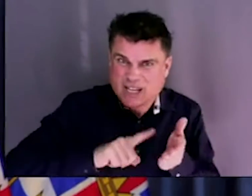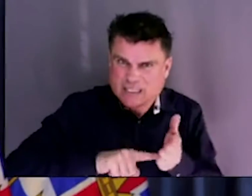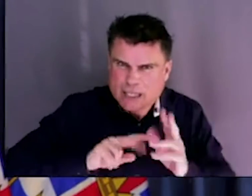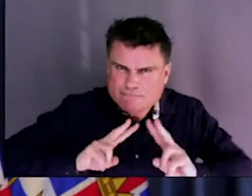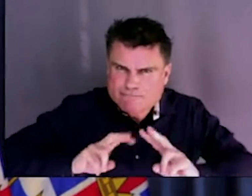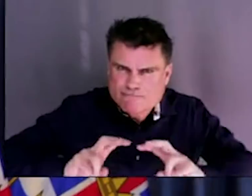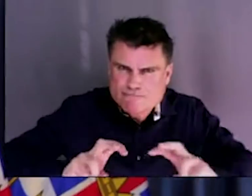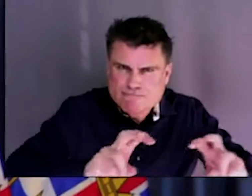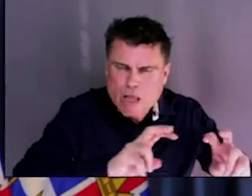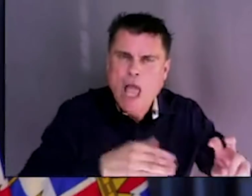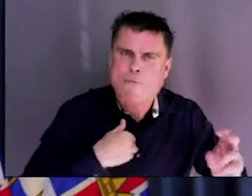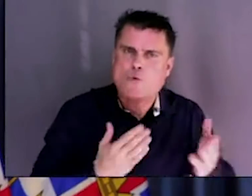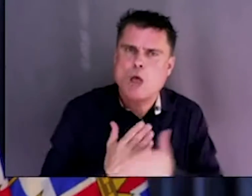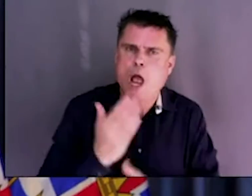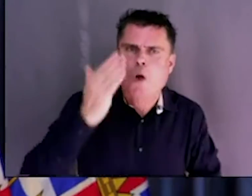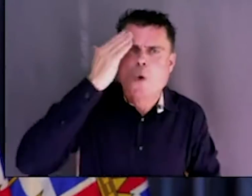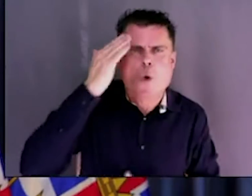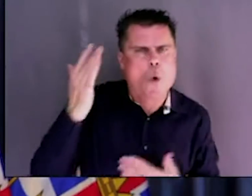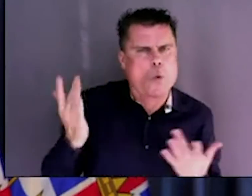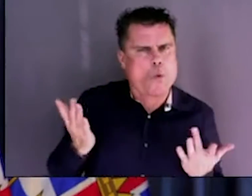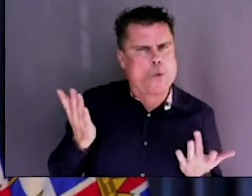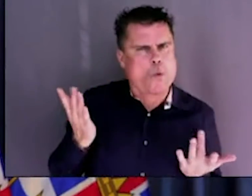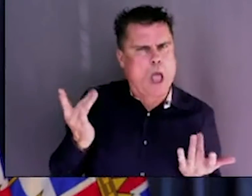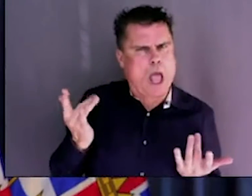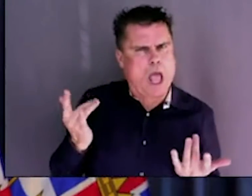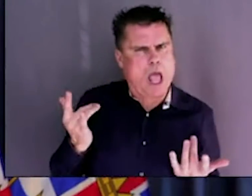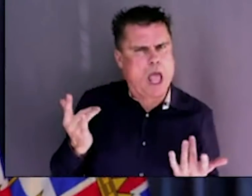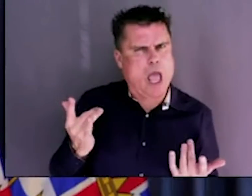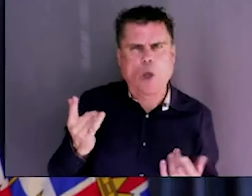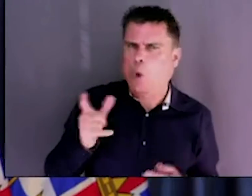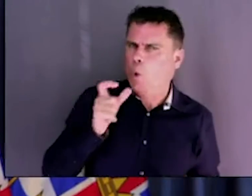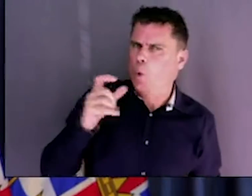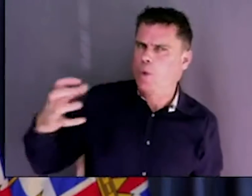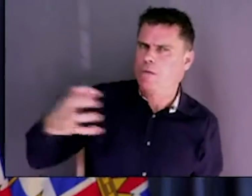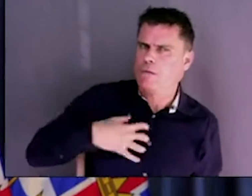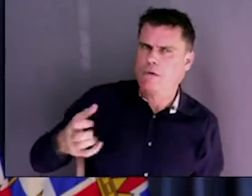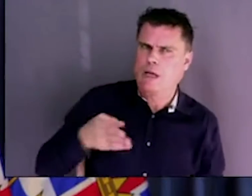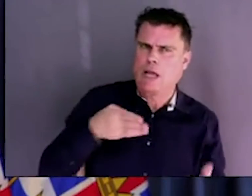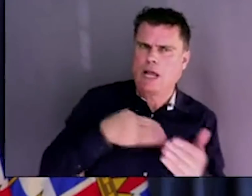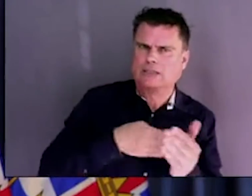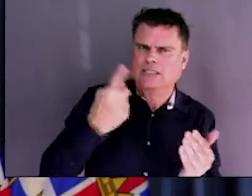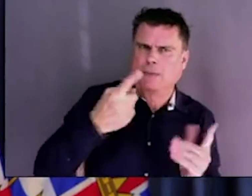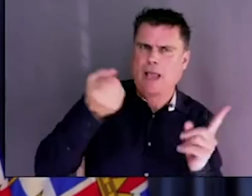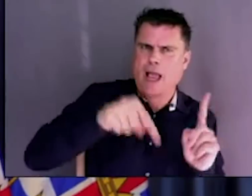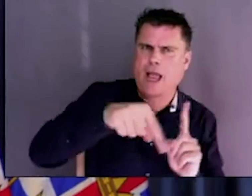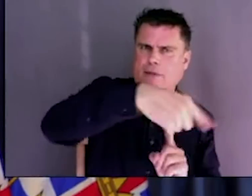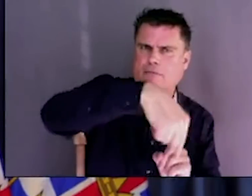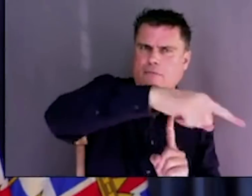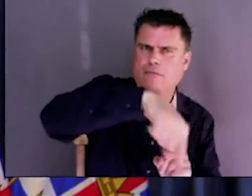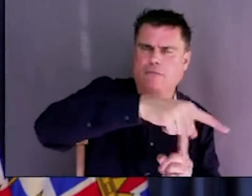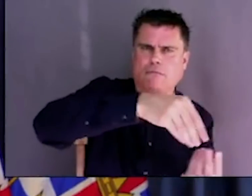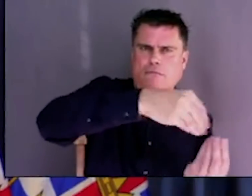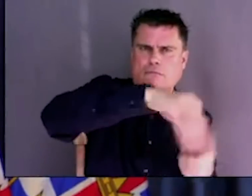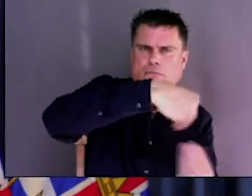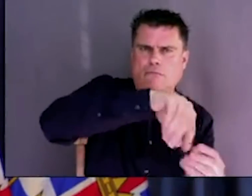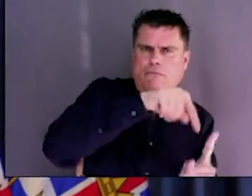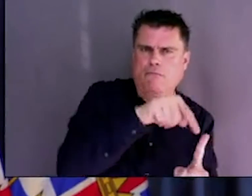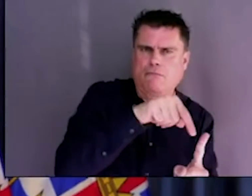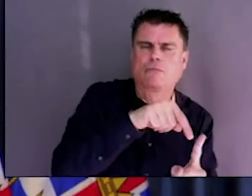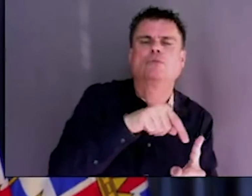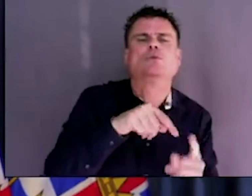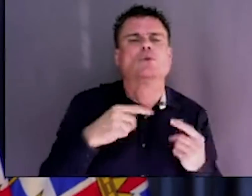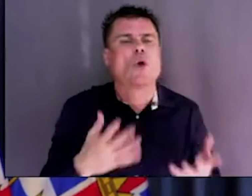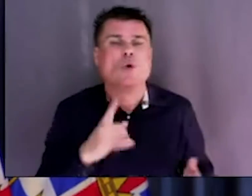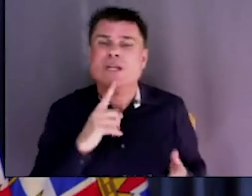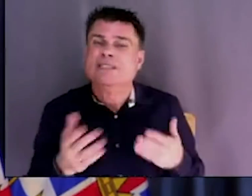the investigation. But it's a really unfortunate position to put anybody in. this is liberal, conservative, NDP, green, it